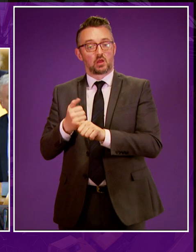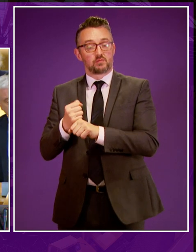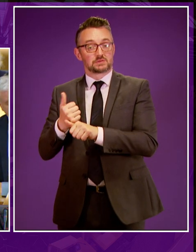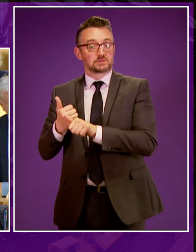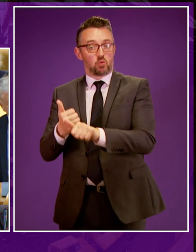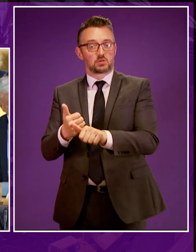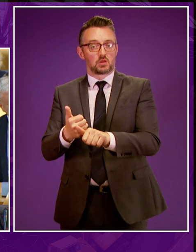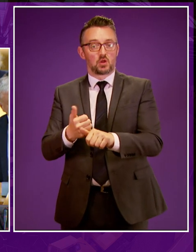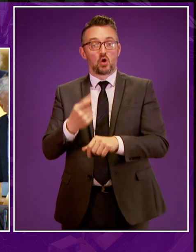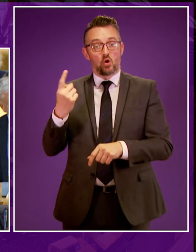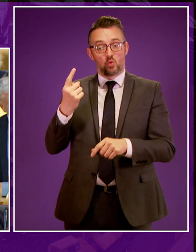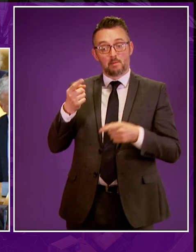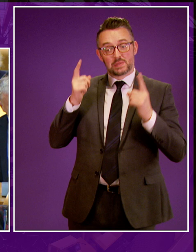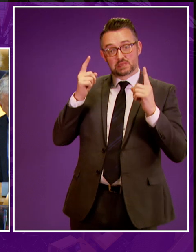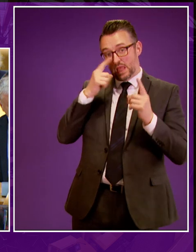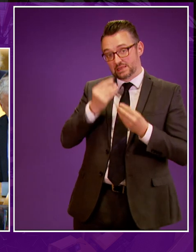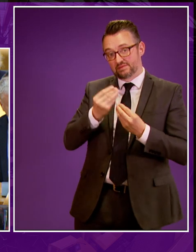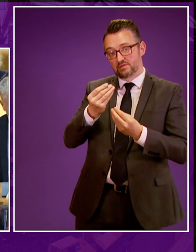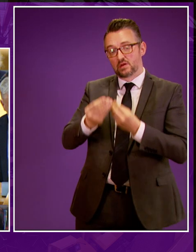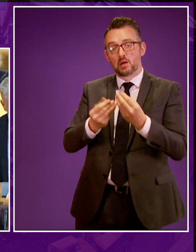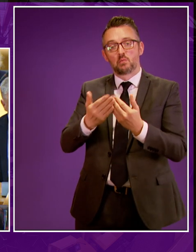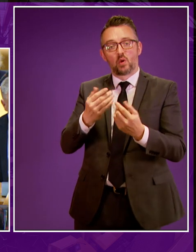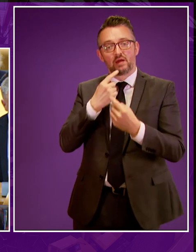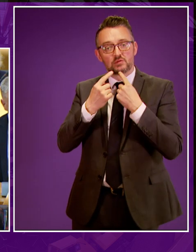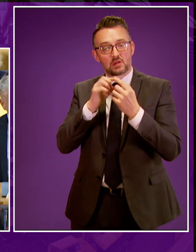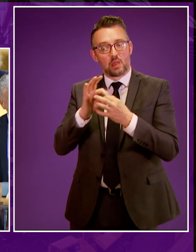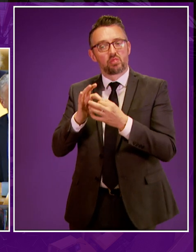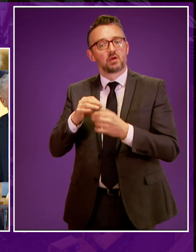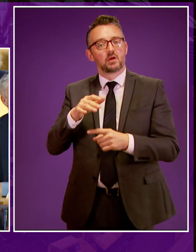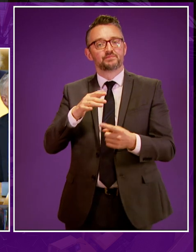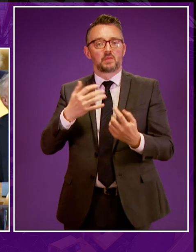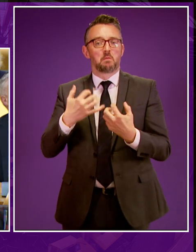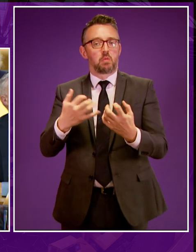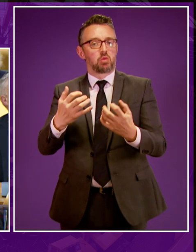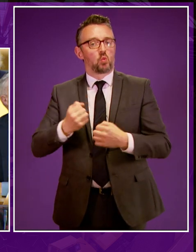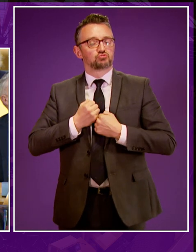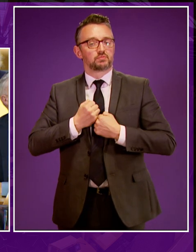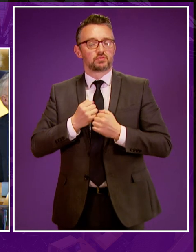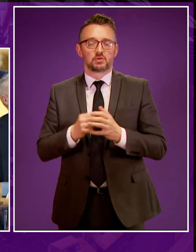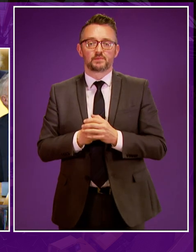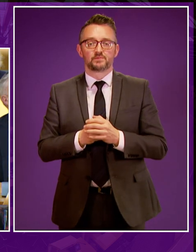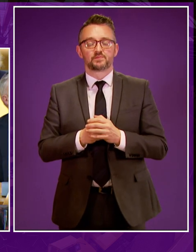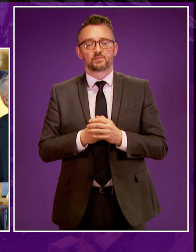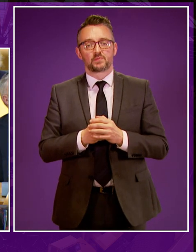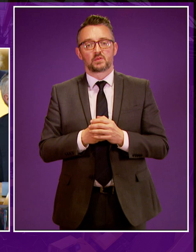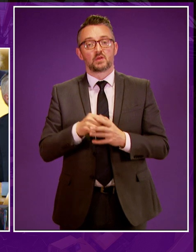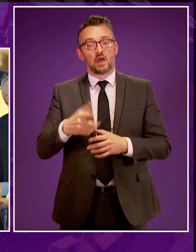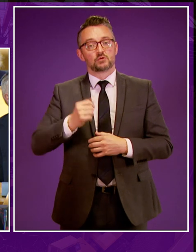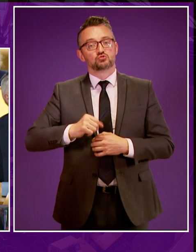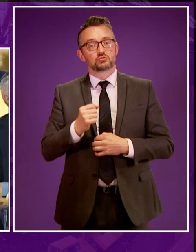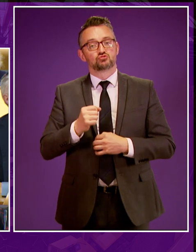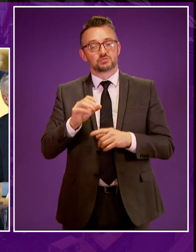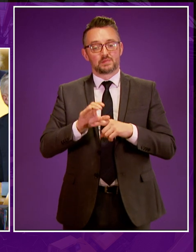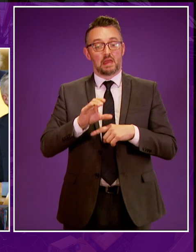And it would be helpful if the Minister could give any more detail of this in his closing remarks. These models, coupled with an inclusive Scottish